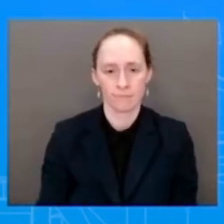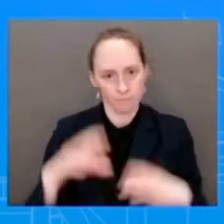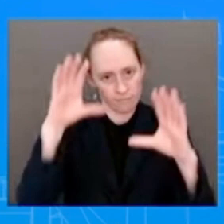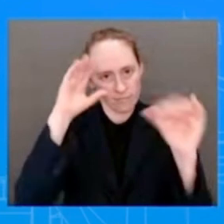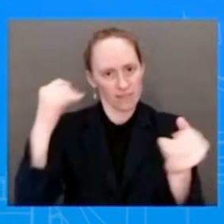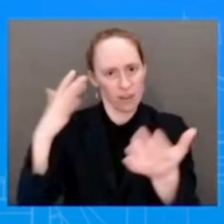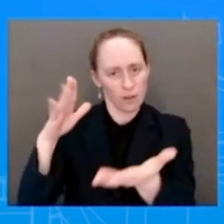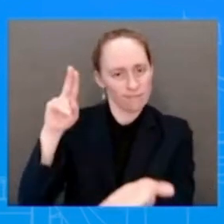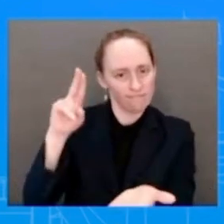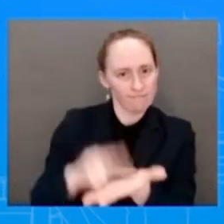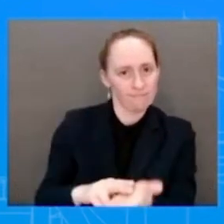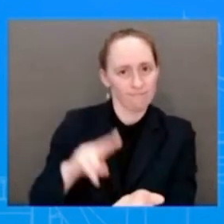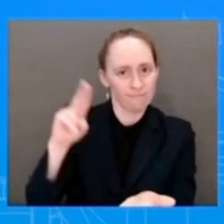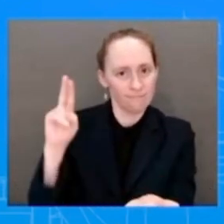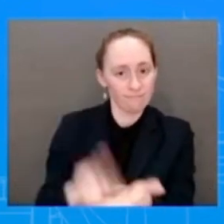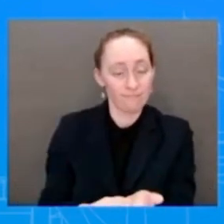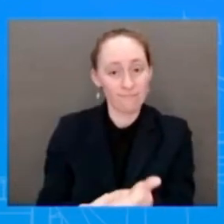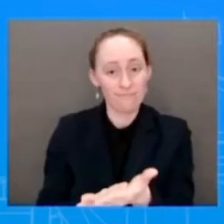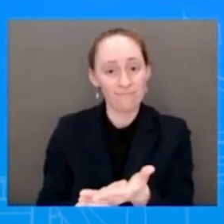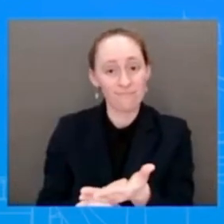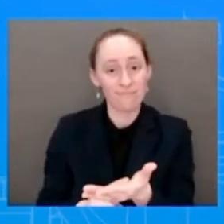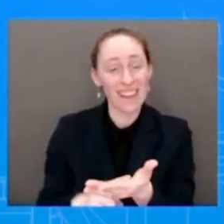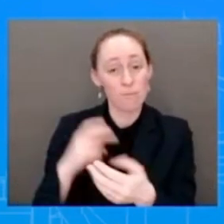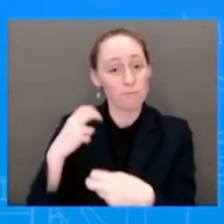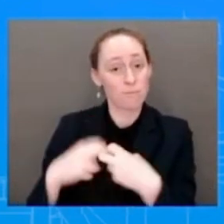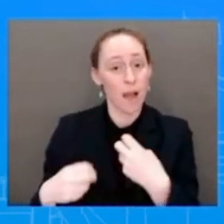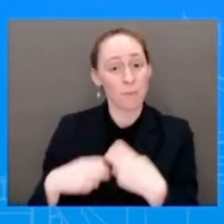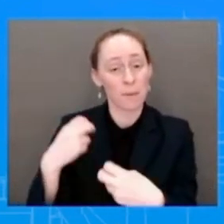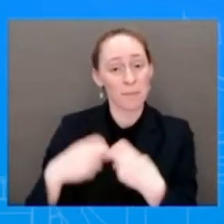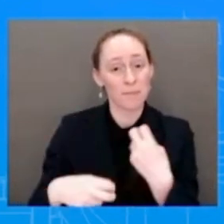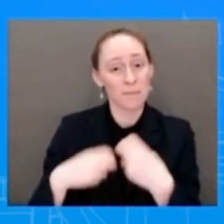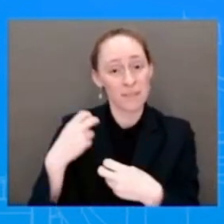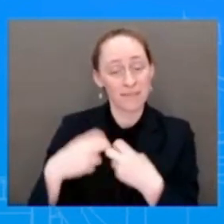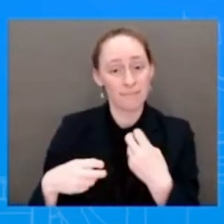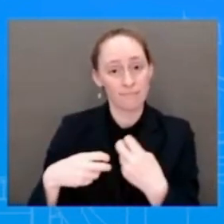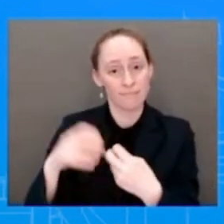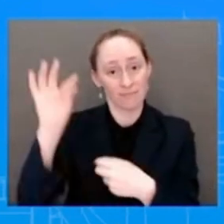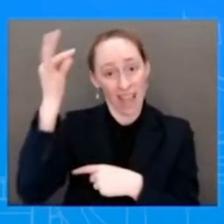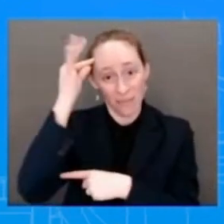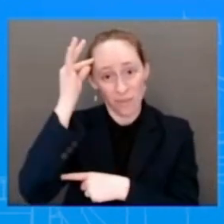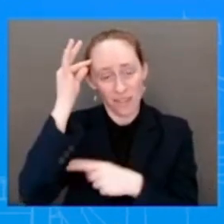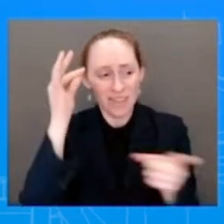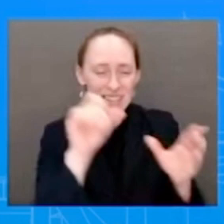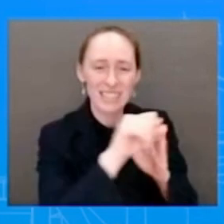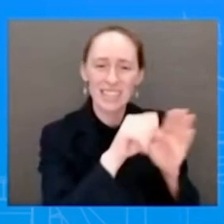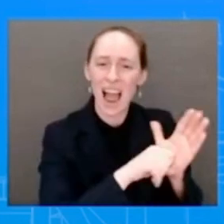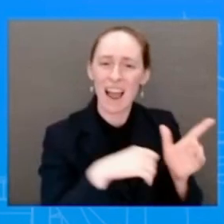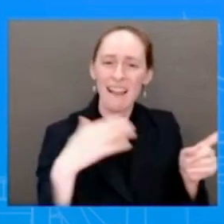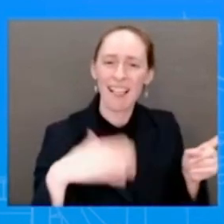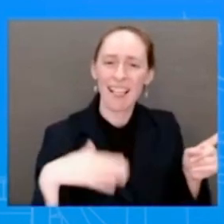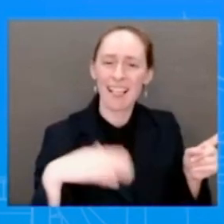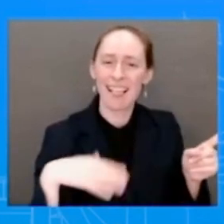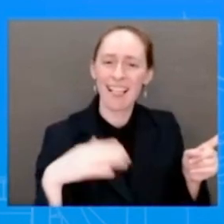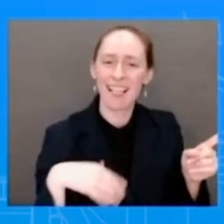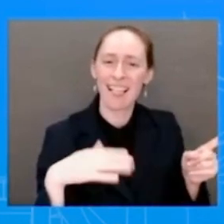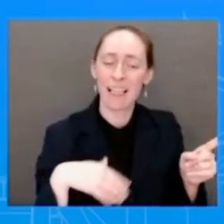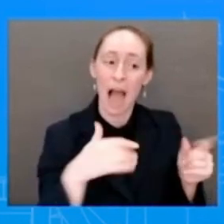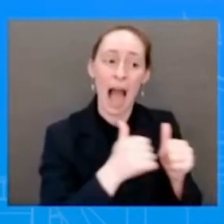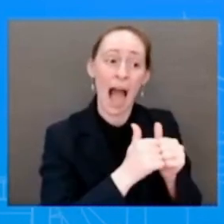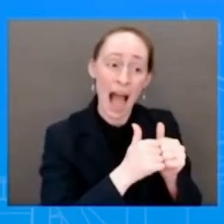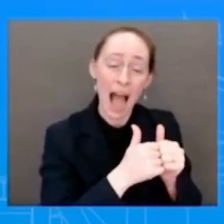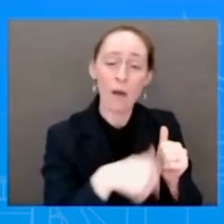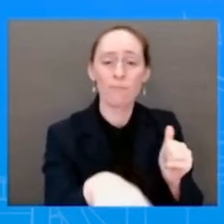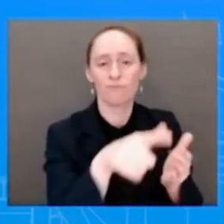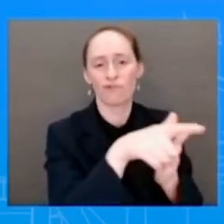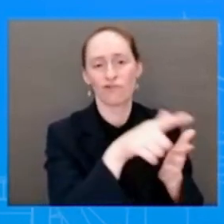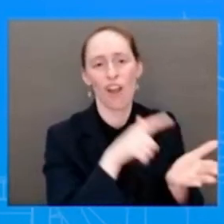enforcement in the federal level. And so, look, what we heard from the Vice President was passion, what we heard from the